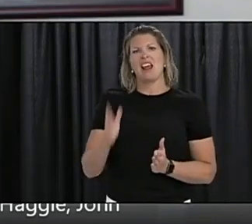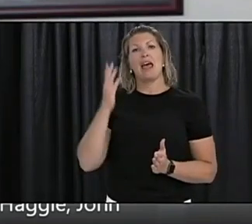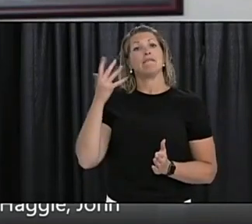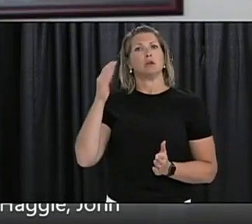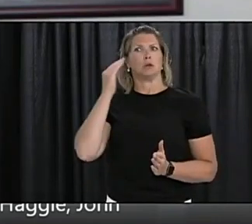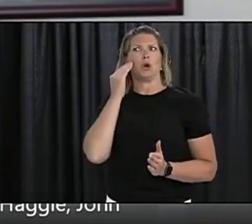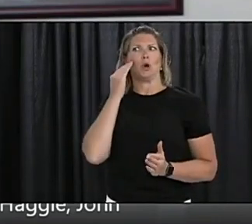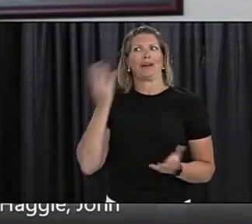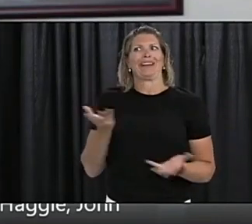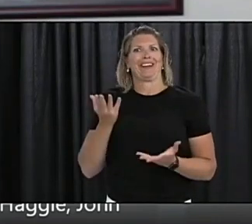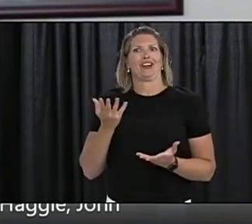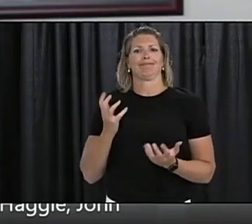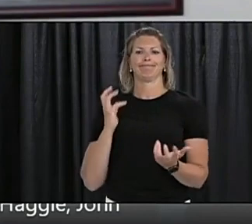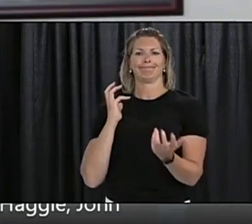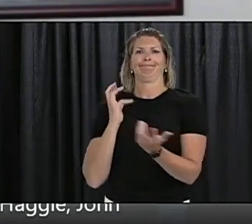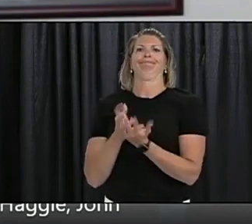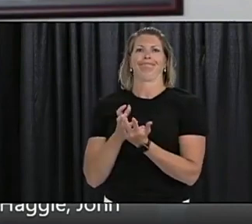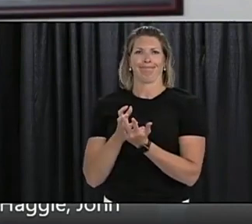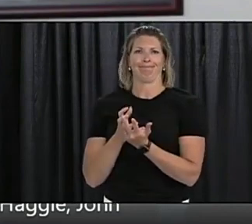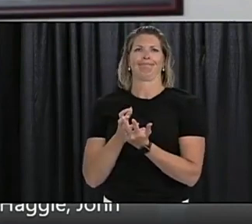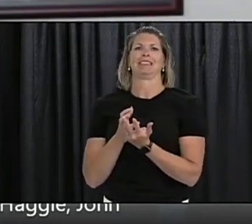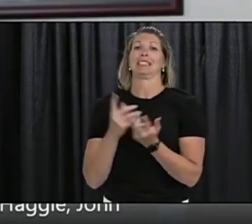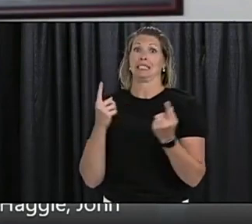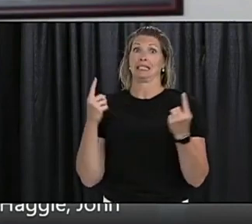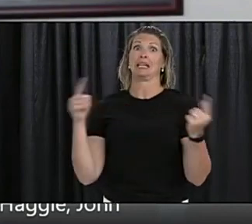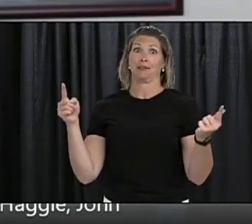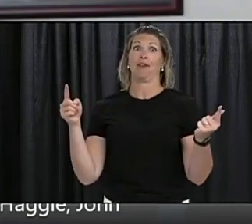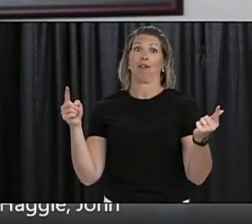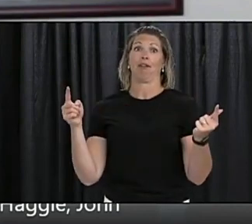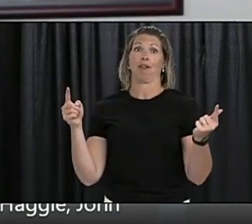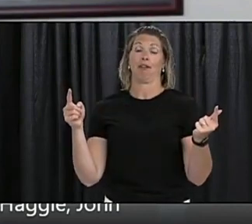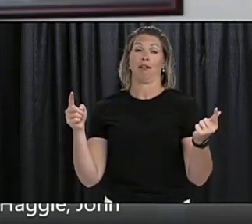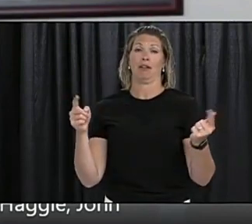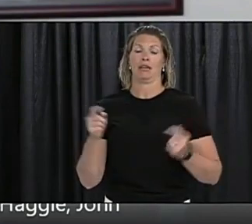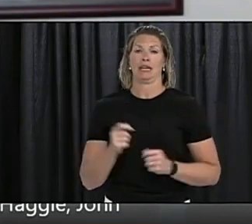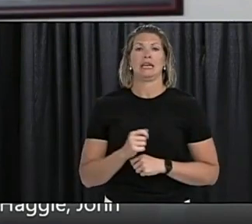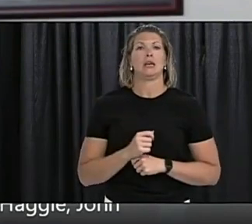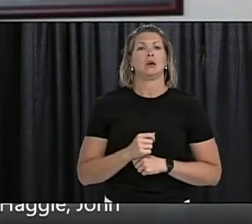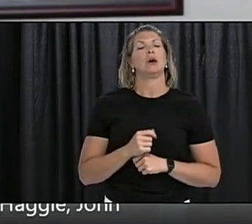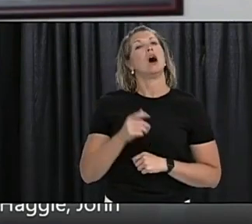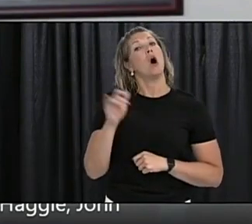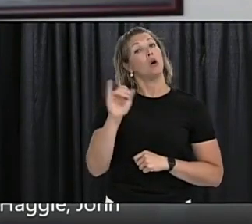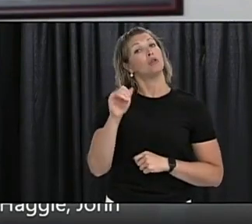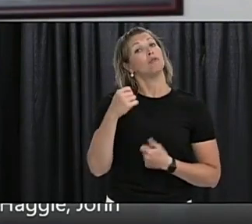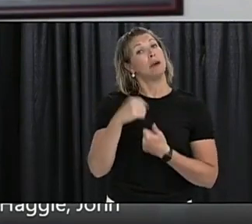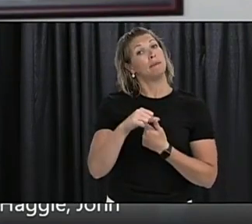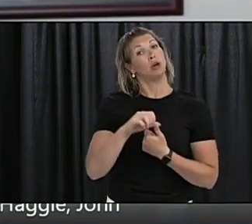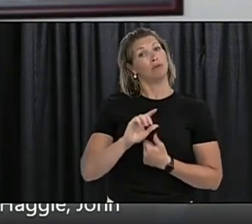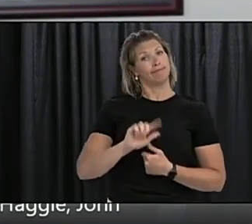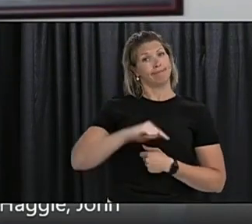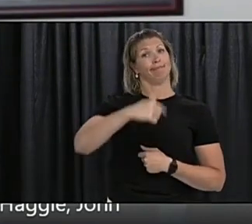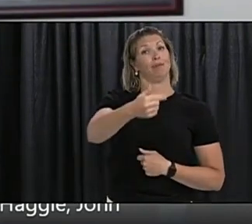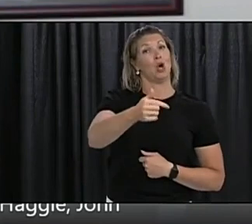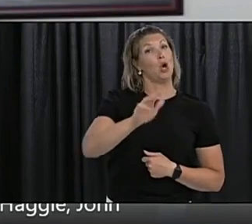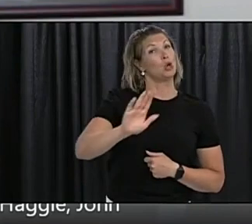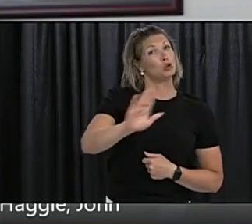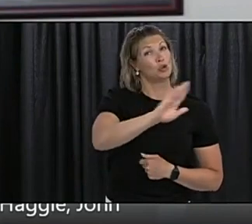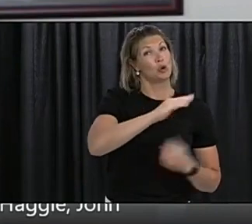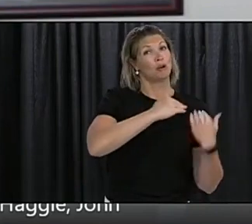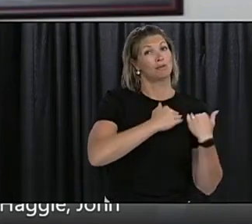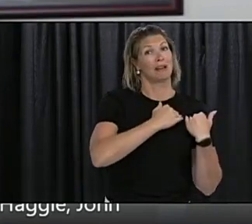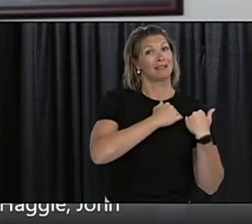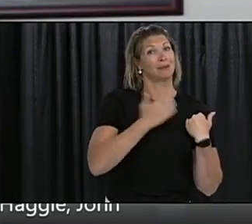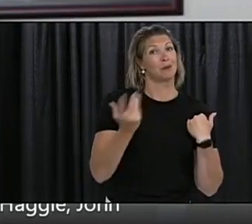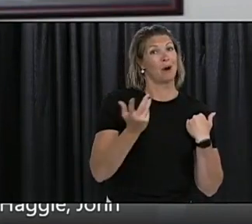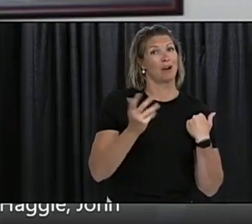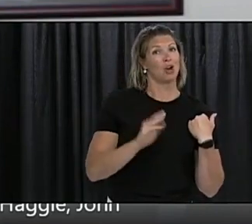Fitzgerald's mantra again. We have each our own checklist as responsible citizens that we must run through when we look at any activity